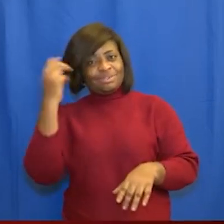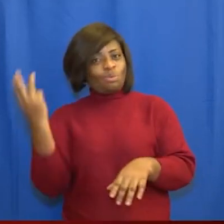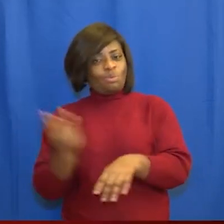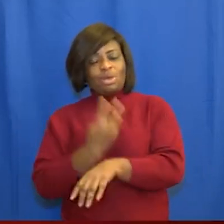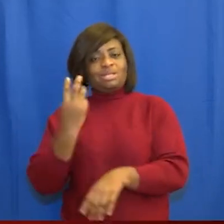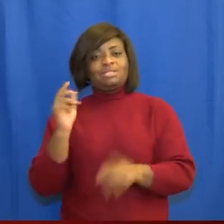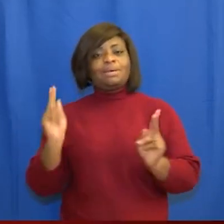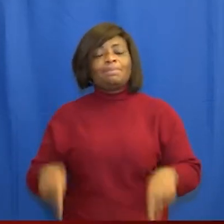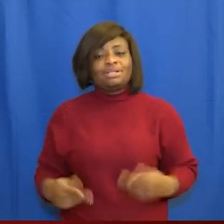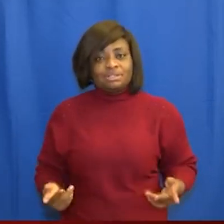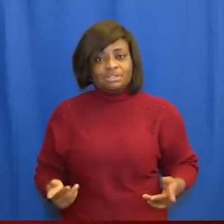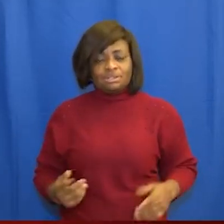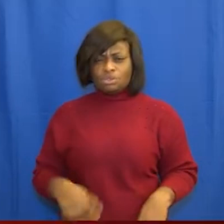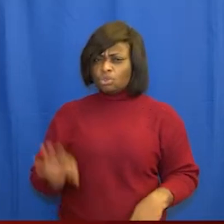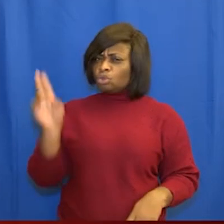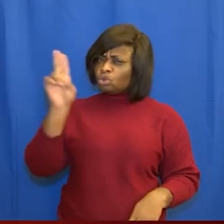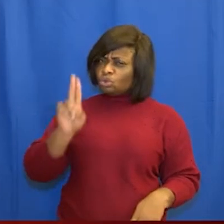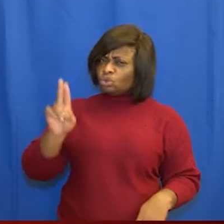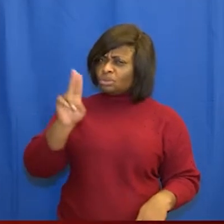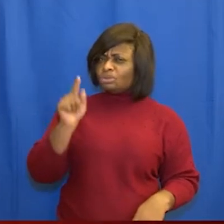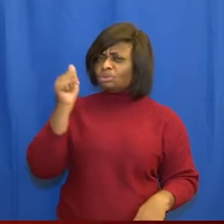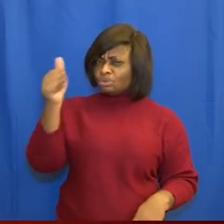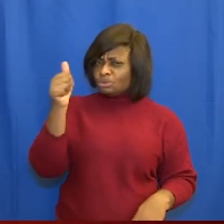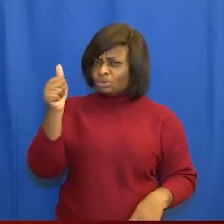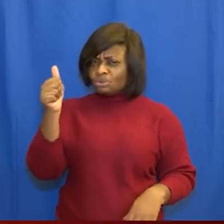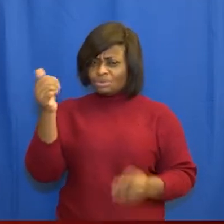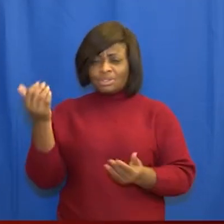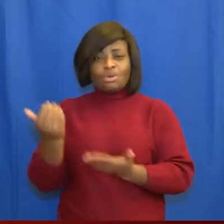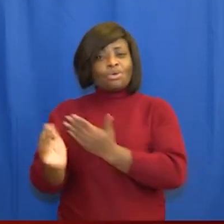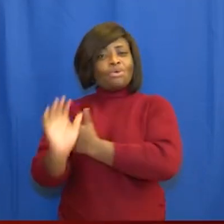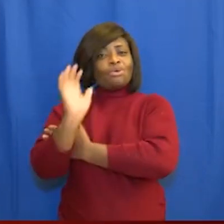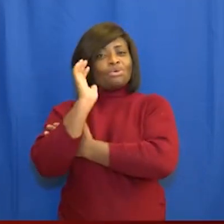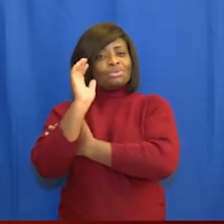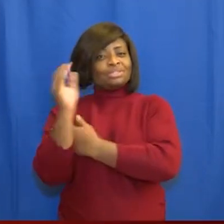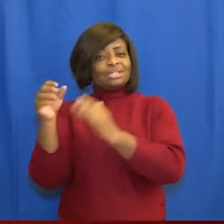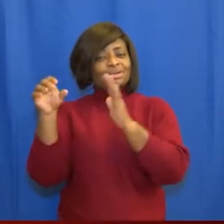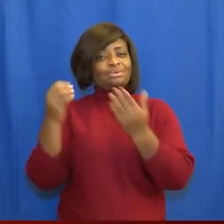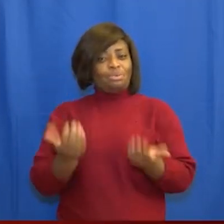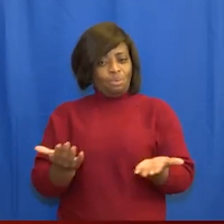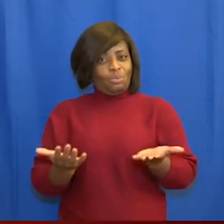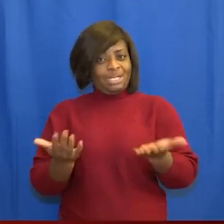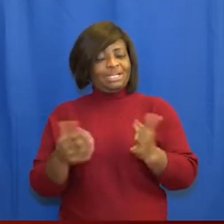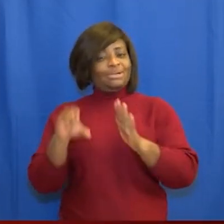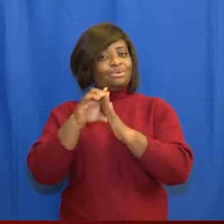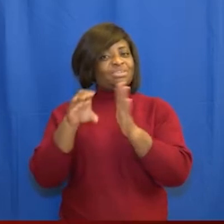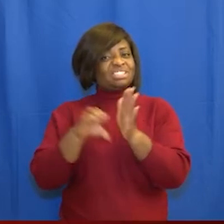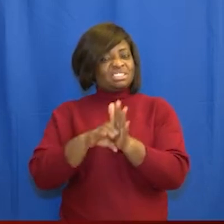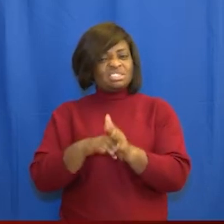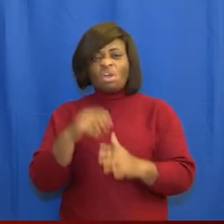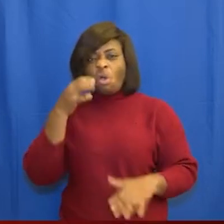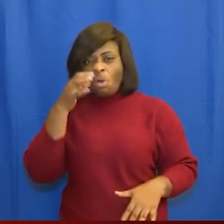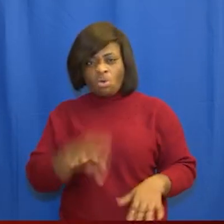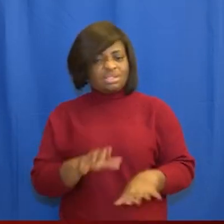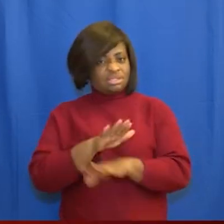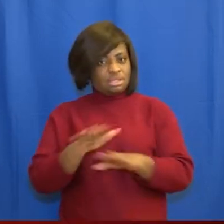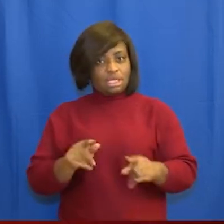using your god-given and constitutional rights cost nothing but staying